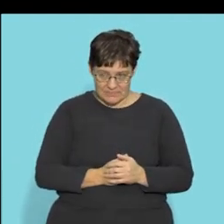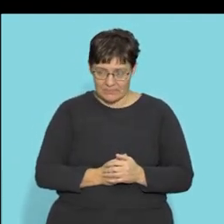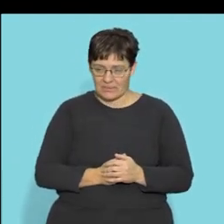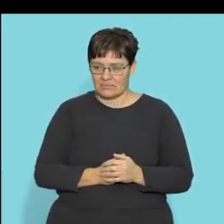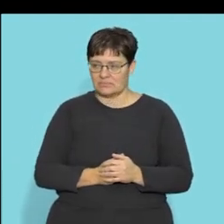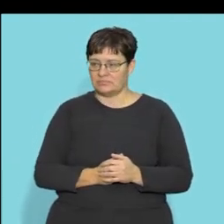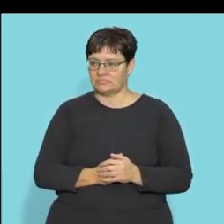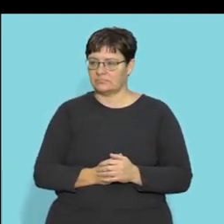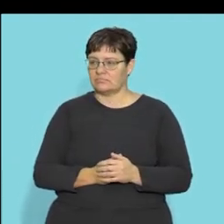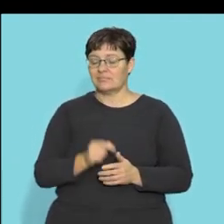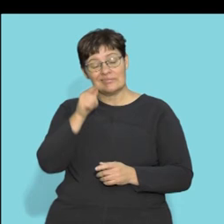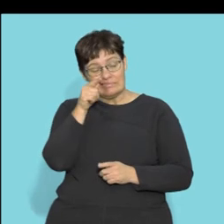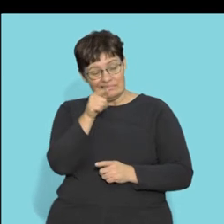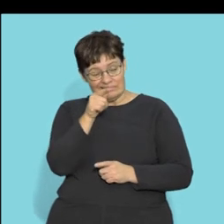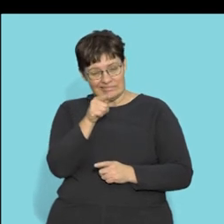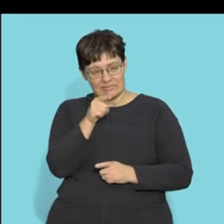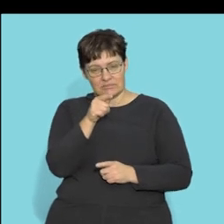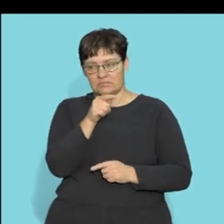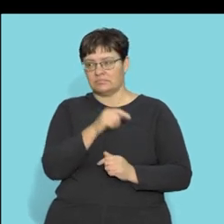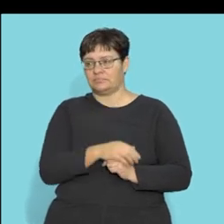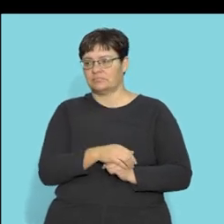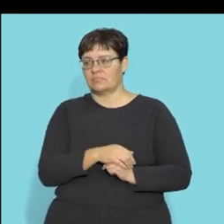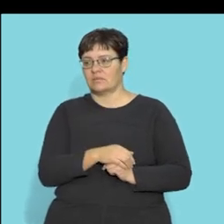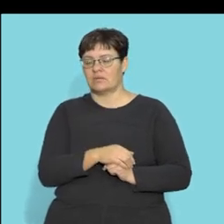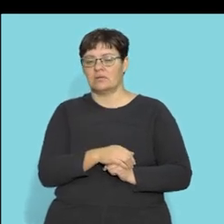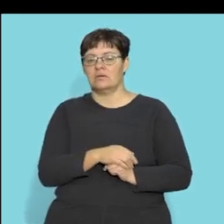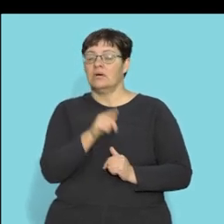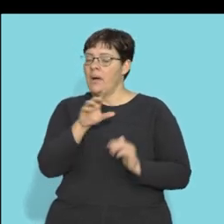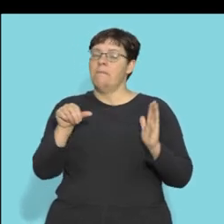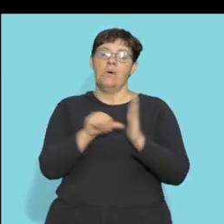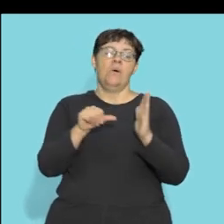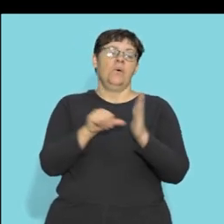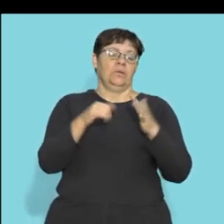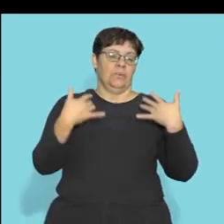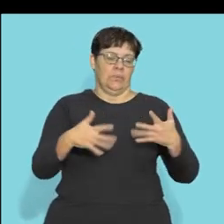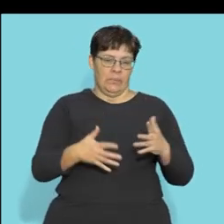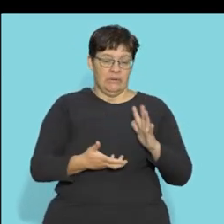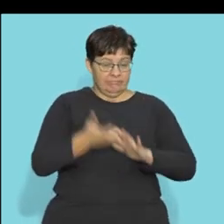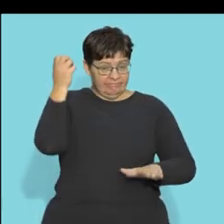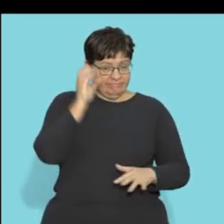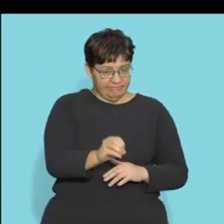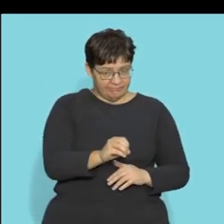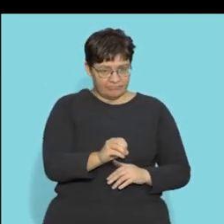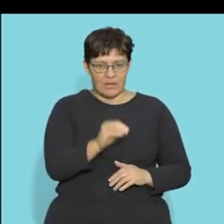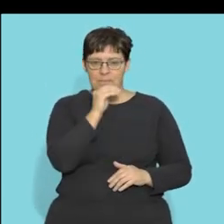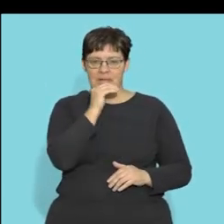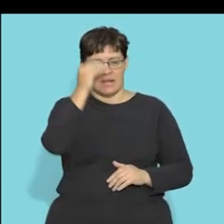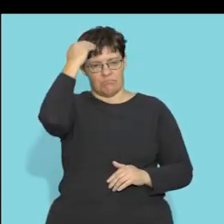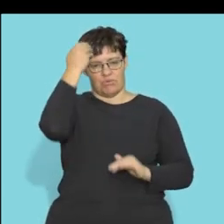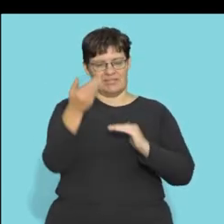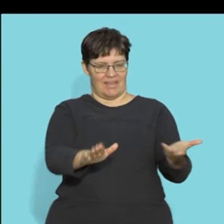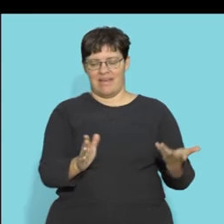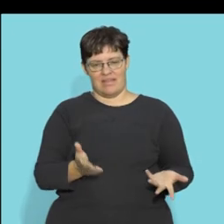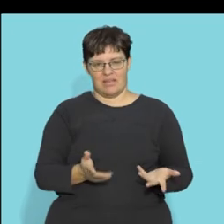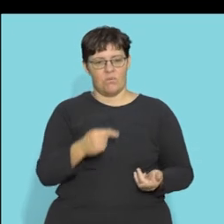so um the medulla oblongata down here is very important if that is damaged you are